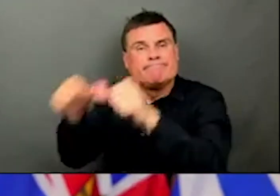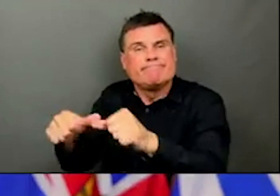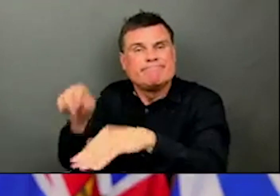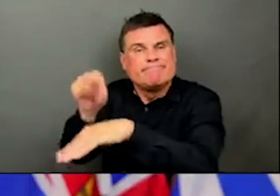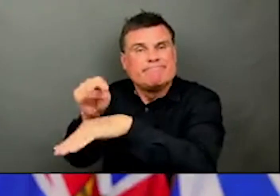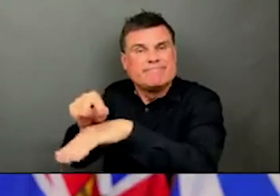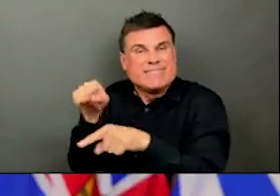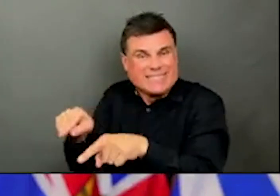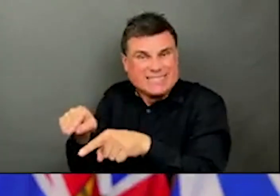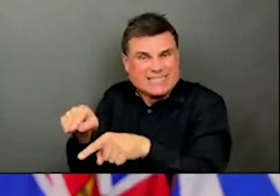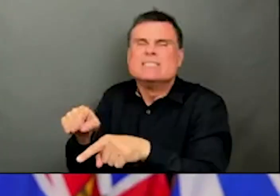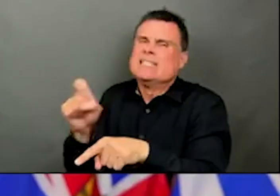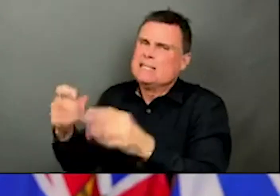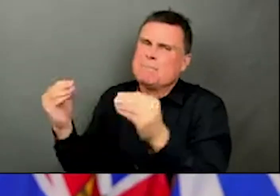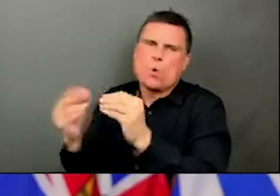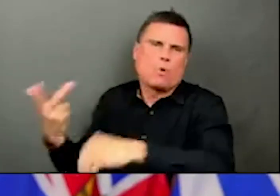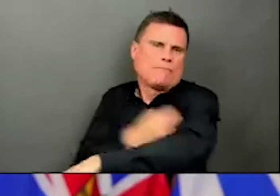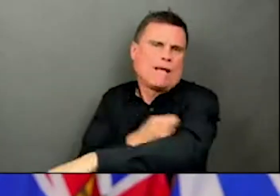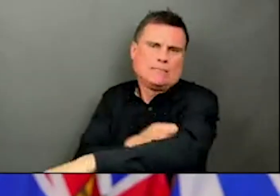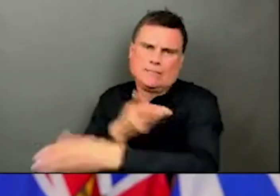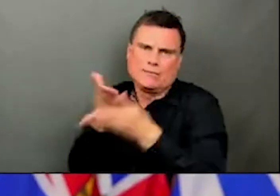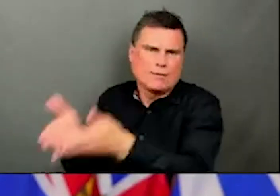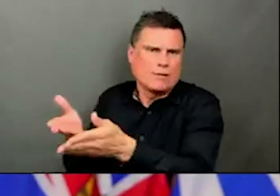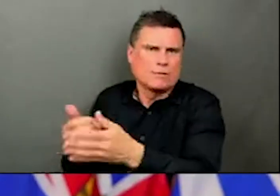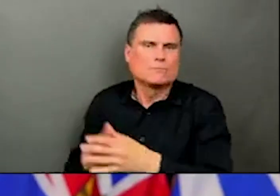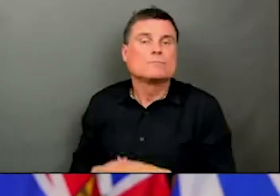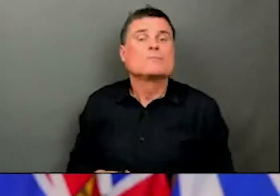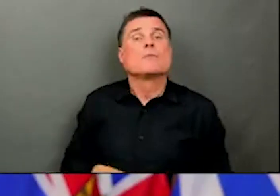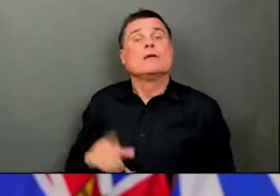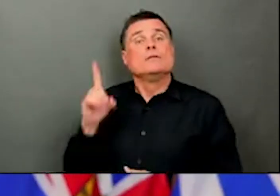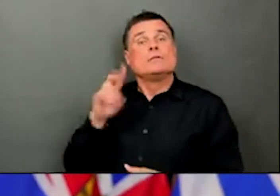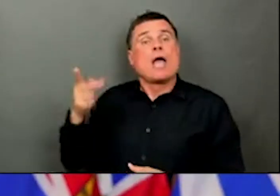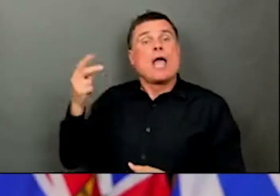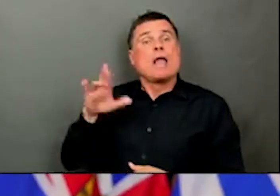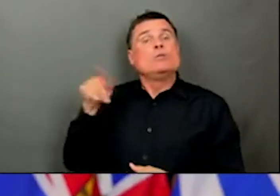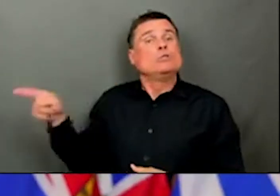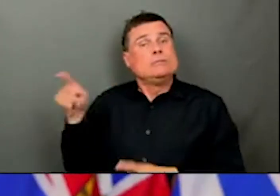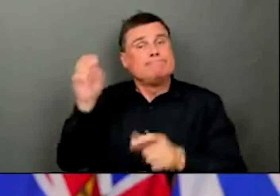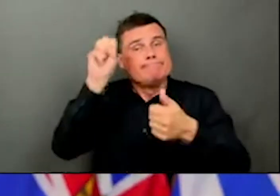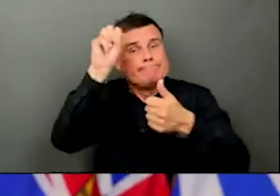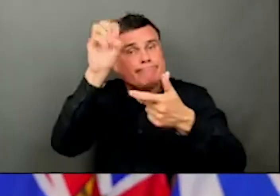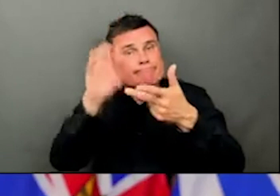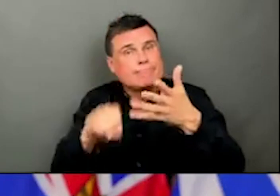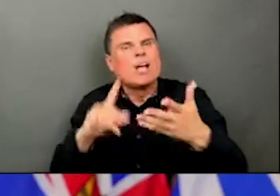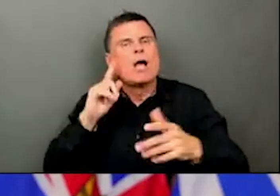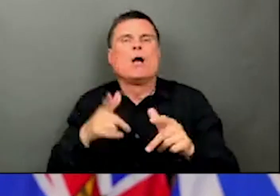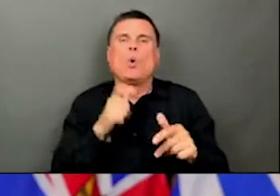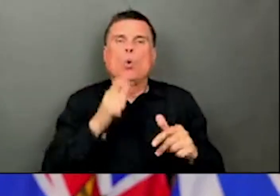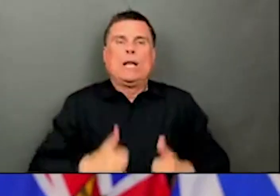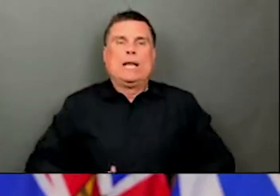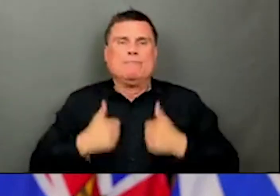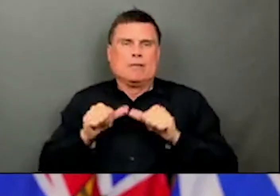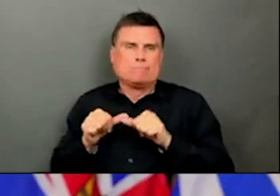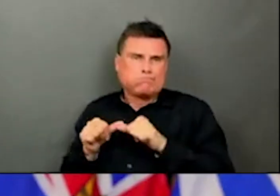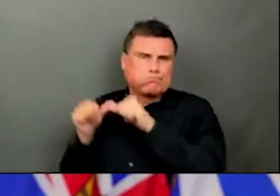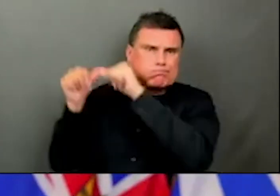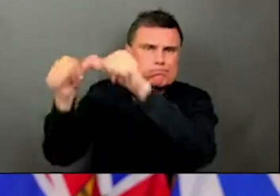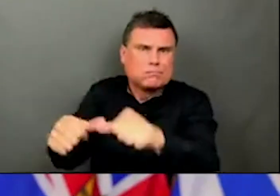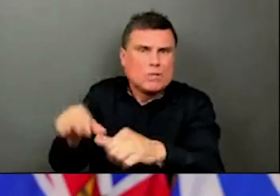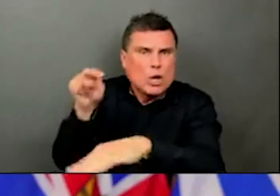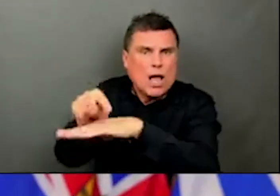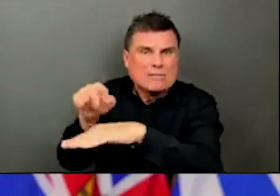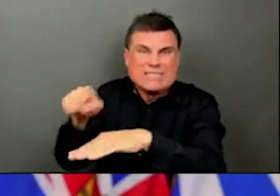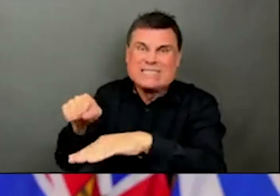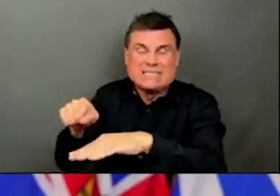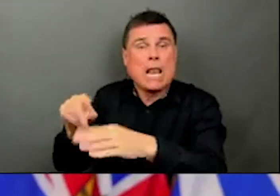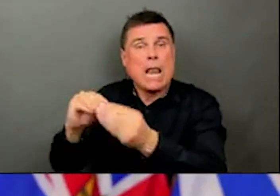that were presented in detail by Dr. Henry in the last number of modeling sessions that she's presented, the impact